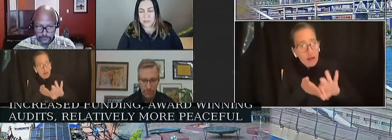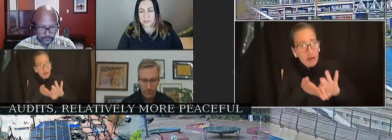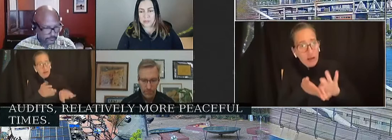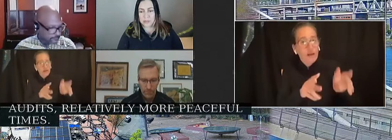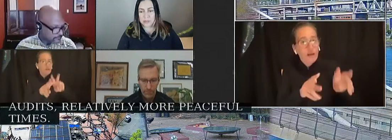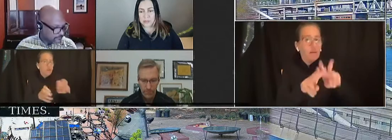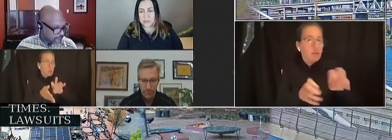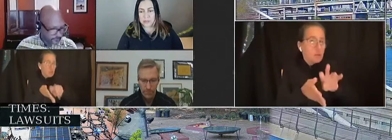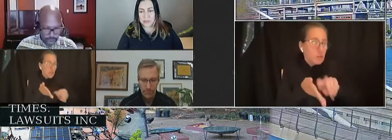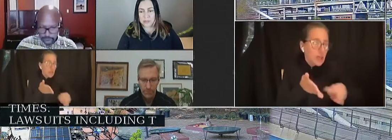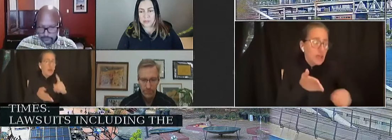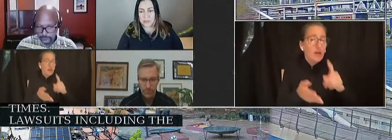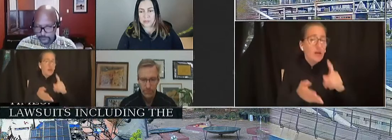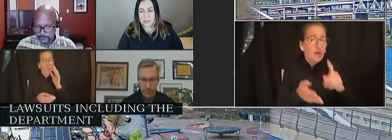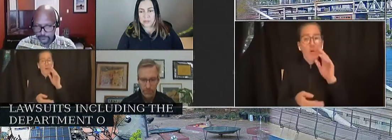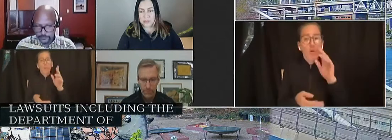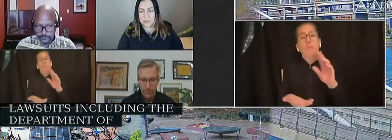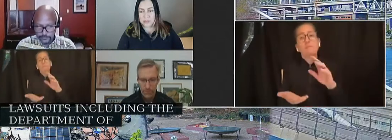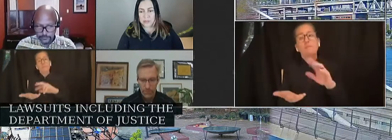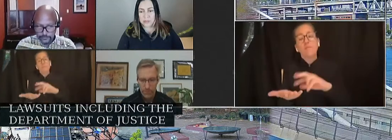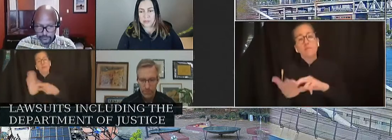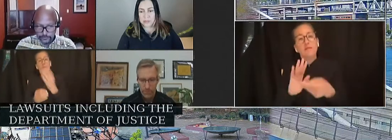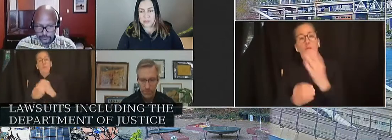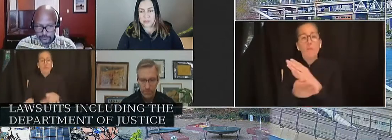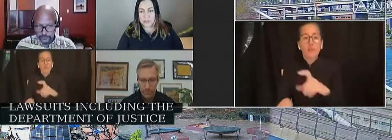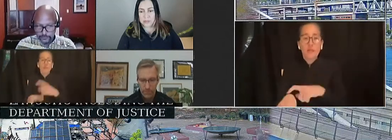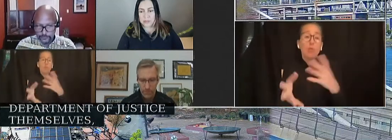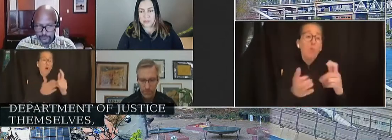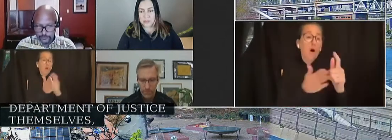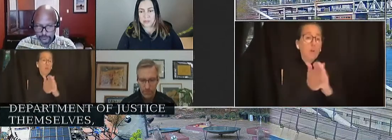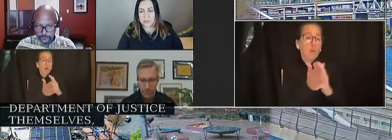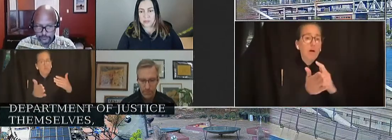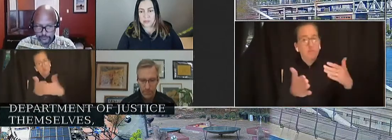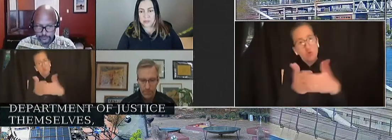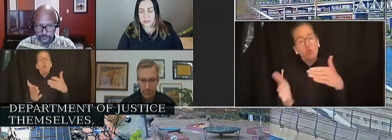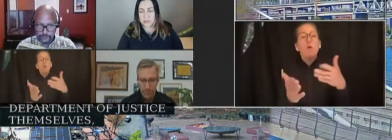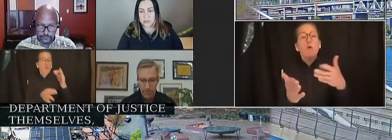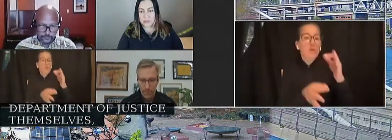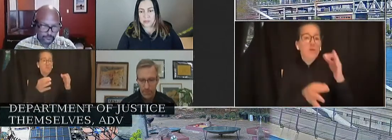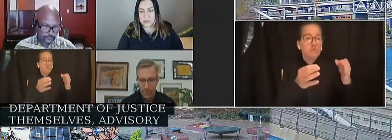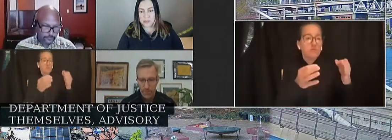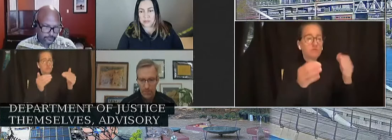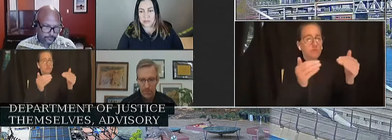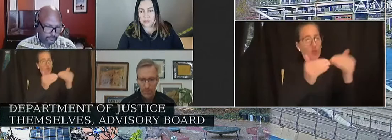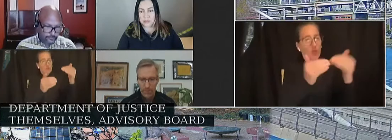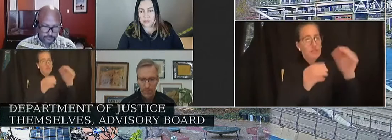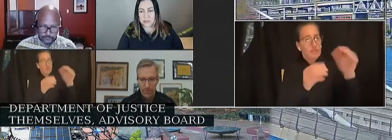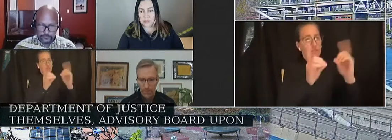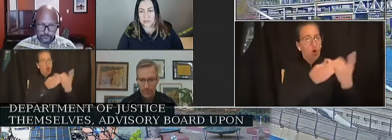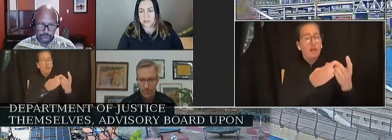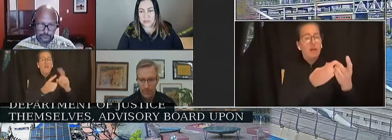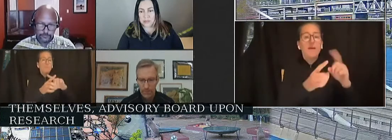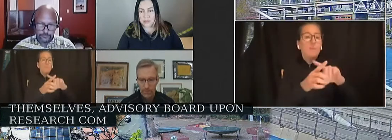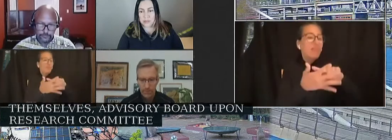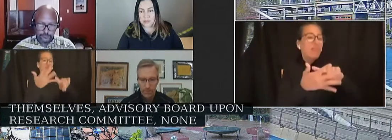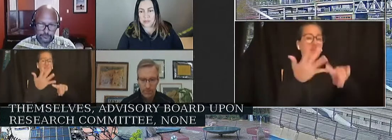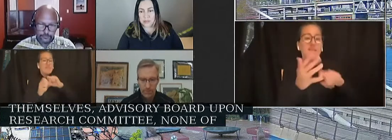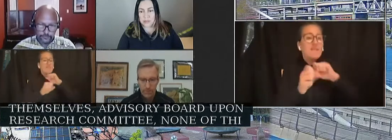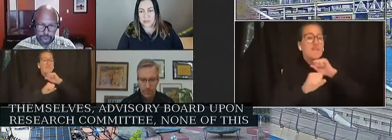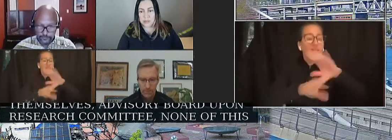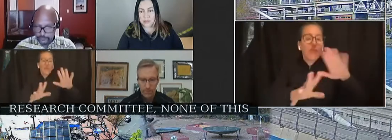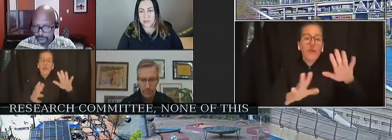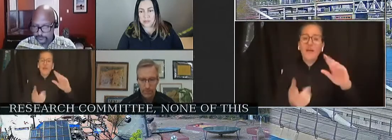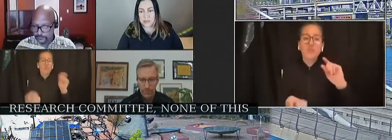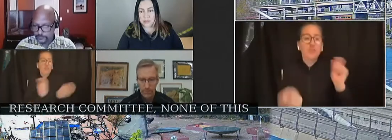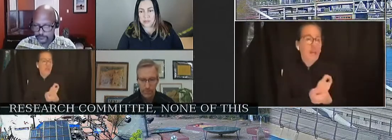Justice themselves, advisory board upon research committee upon community review. None of this has reduced the racial disparities or